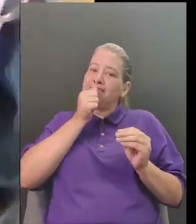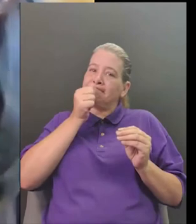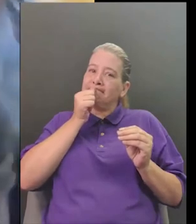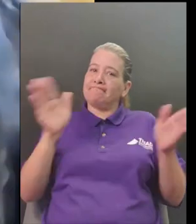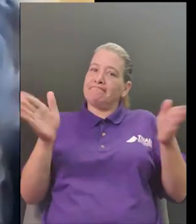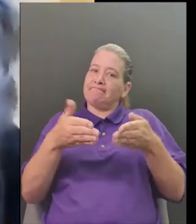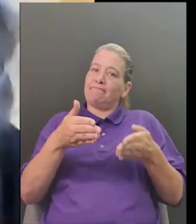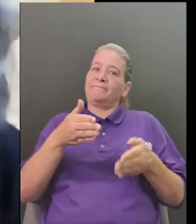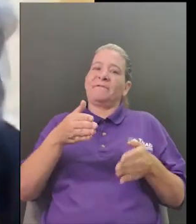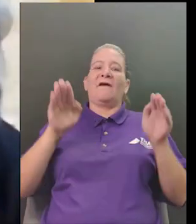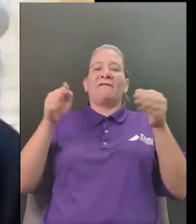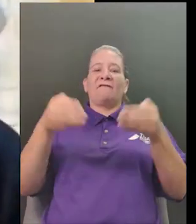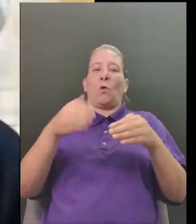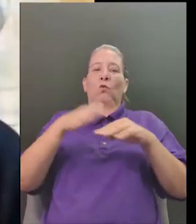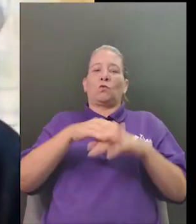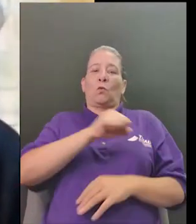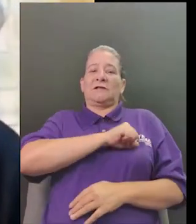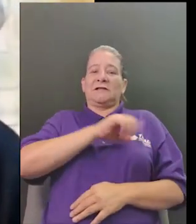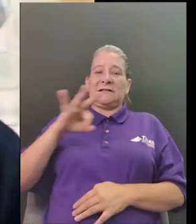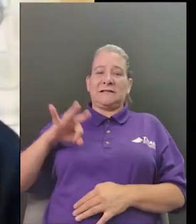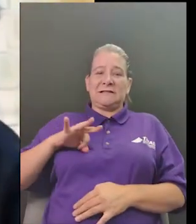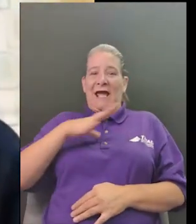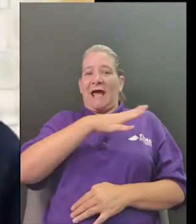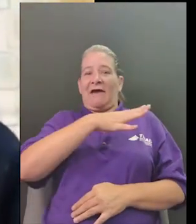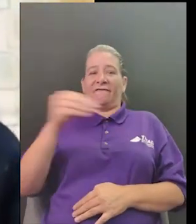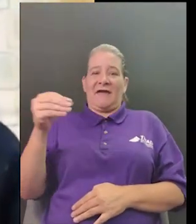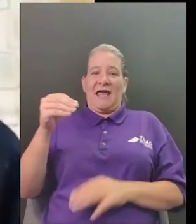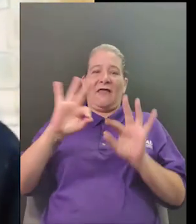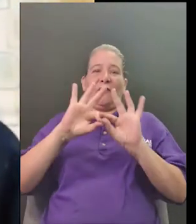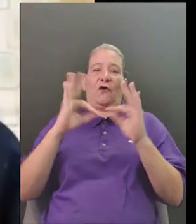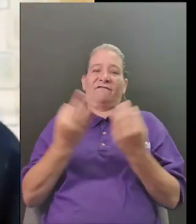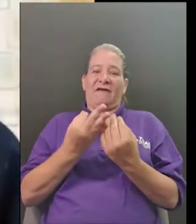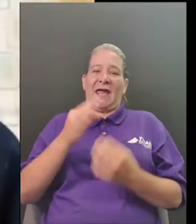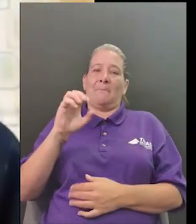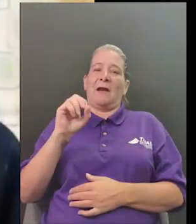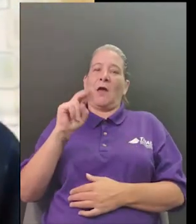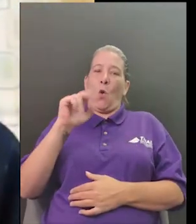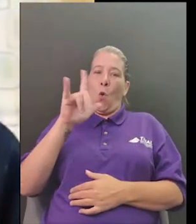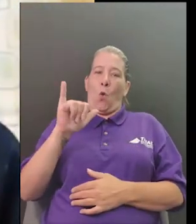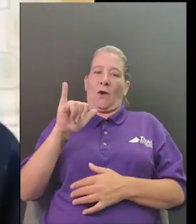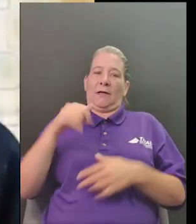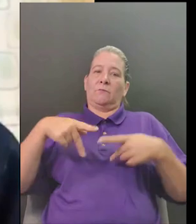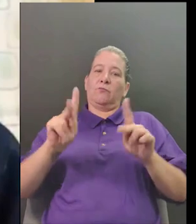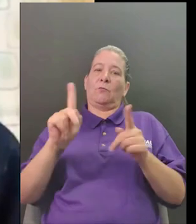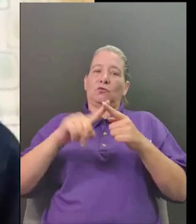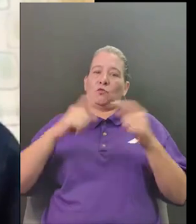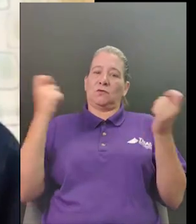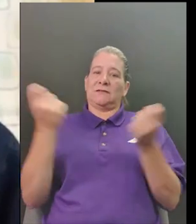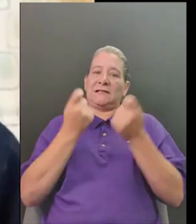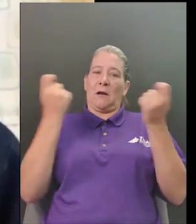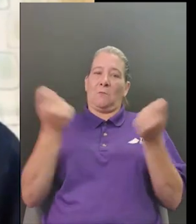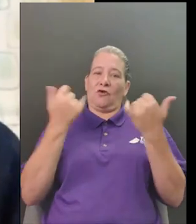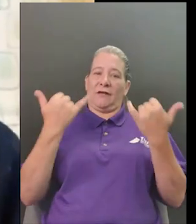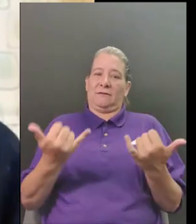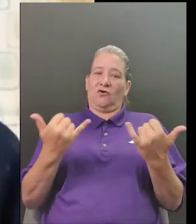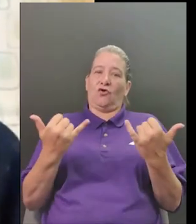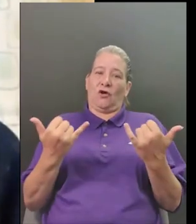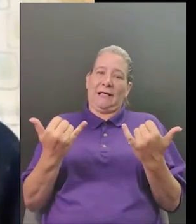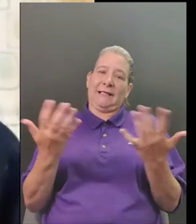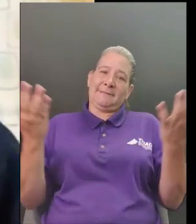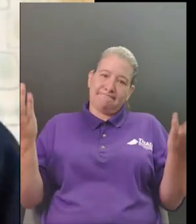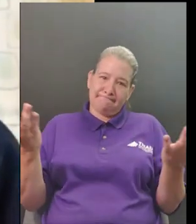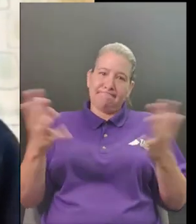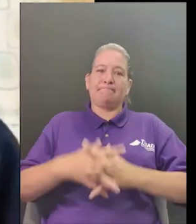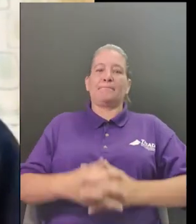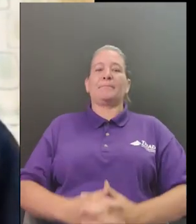we read tonight we talked about first ladies um at the white house and their celebration of independence